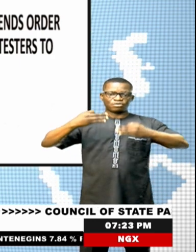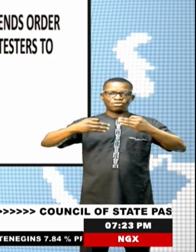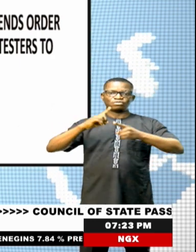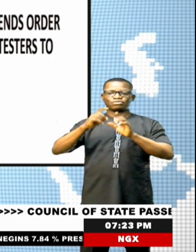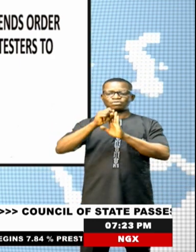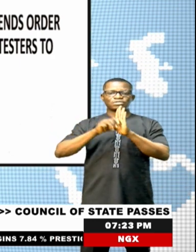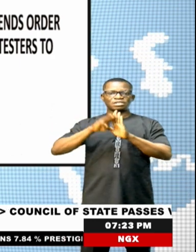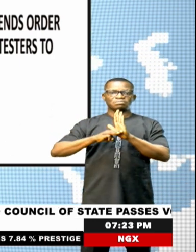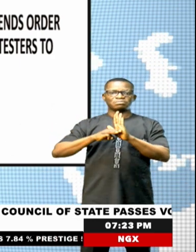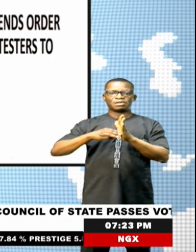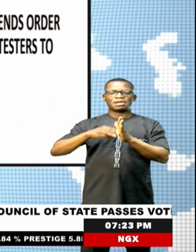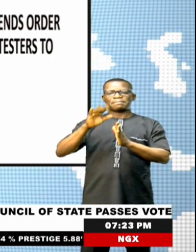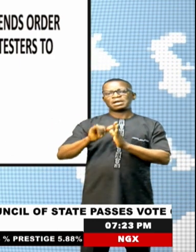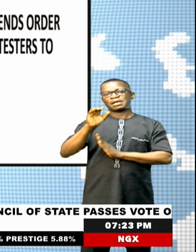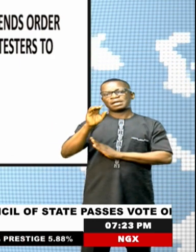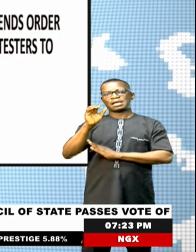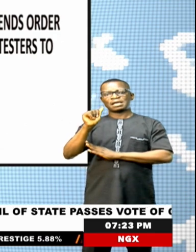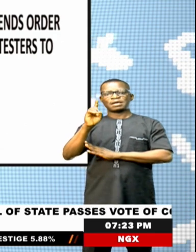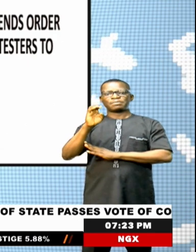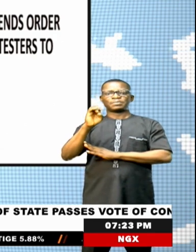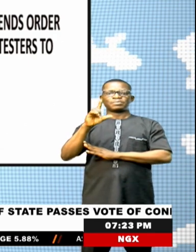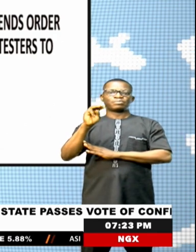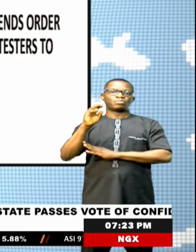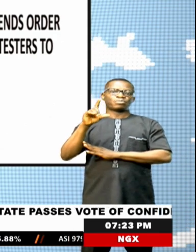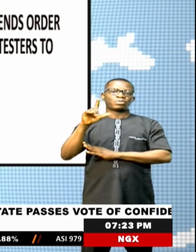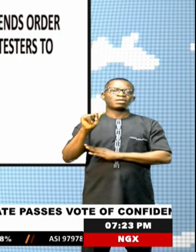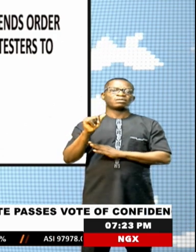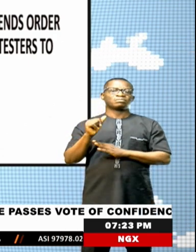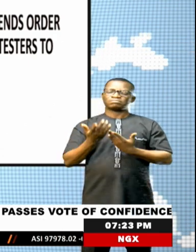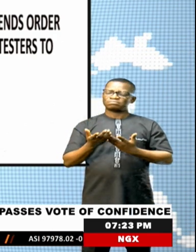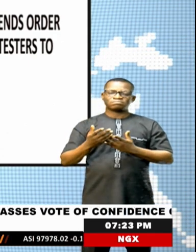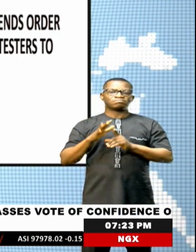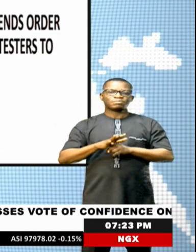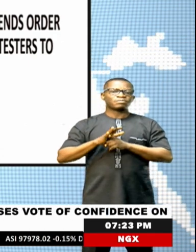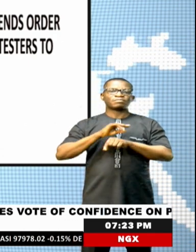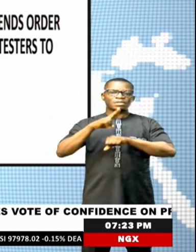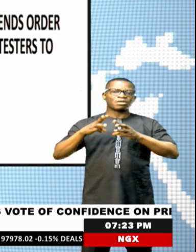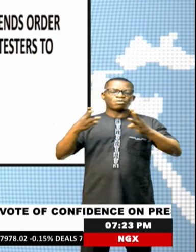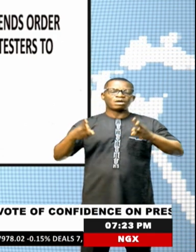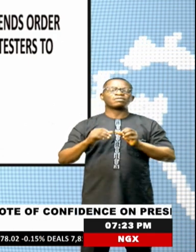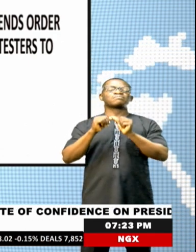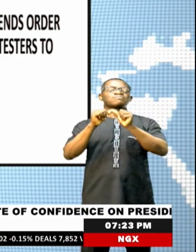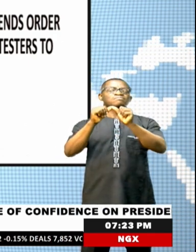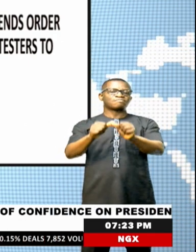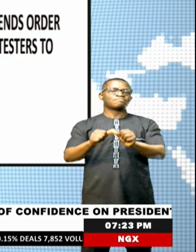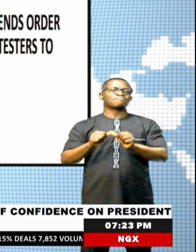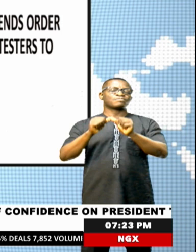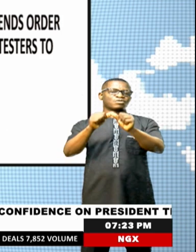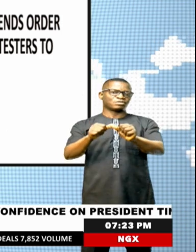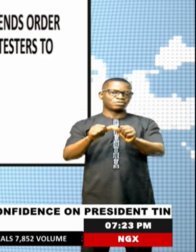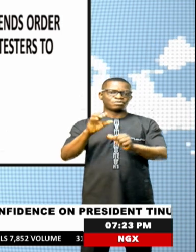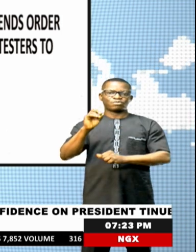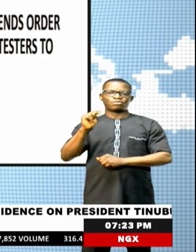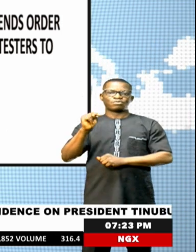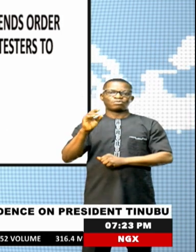by one Damilari Adenola, where she threatened that the nationwide protests may be extended beyond the initial 10 days. Onnoja,